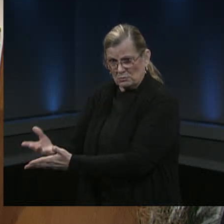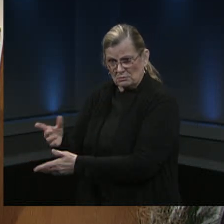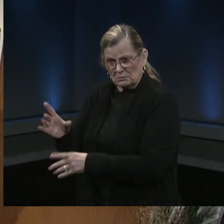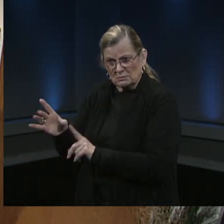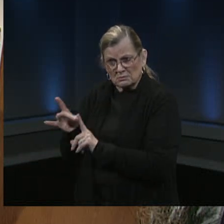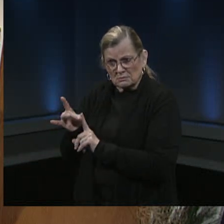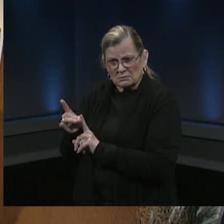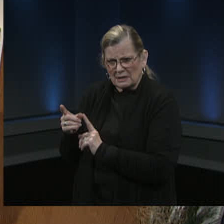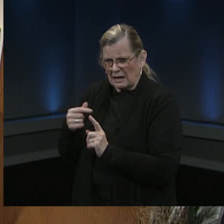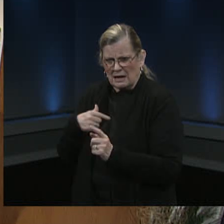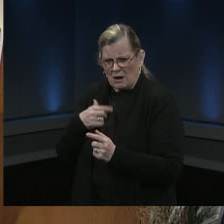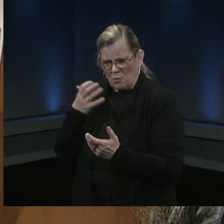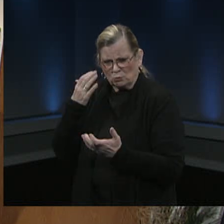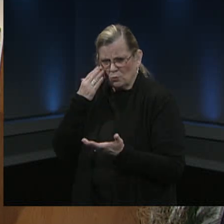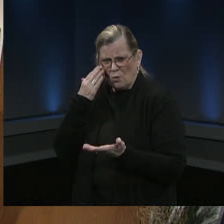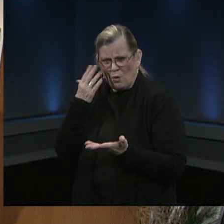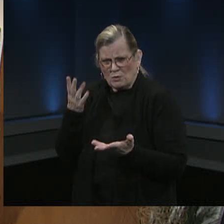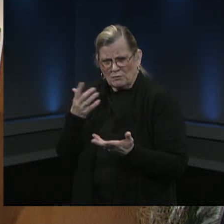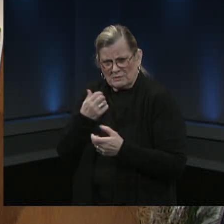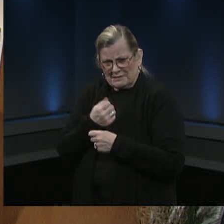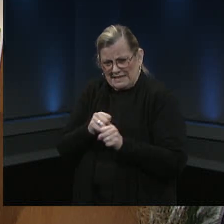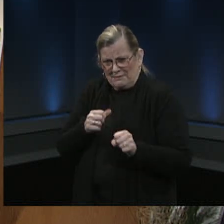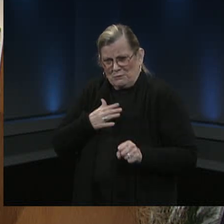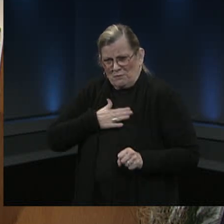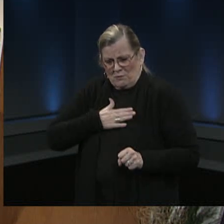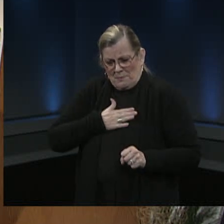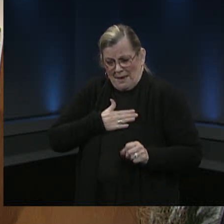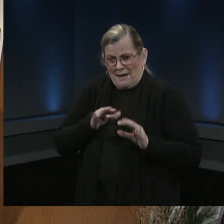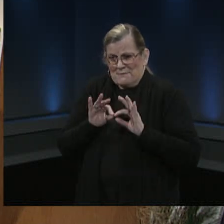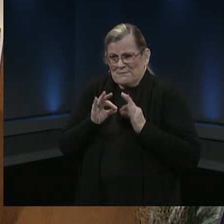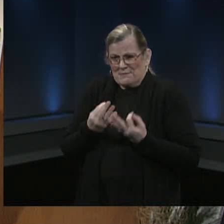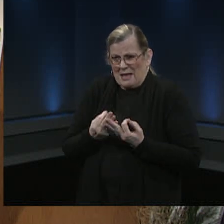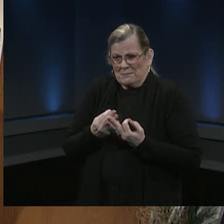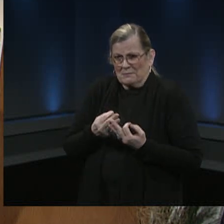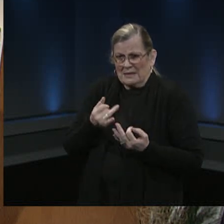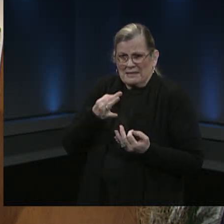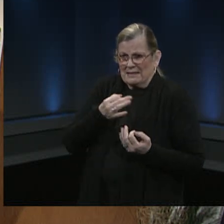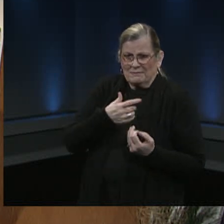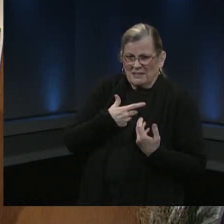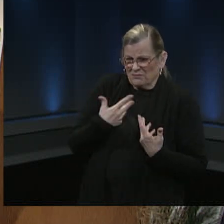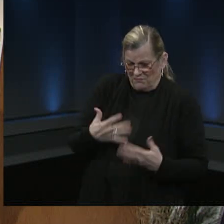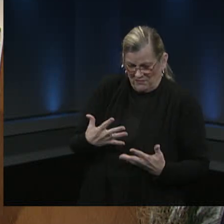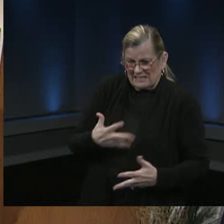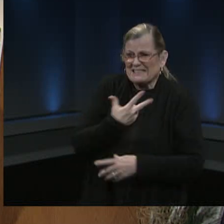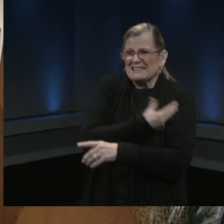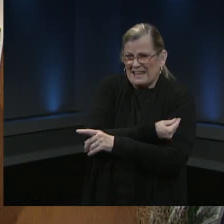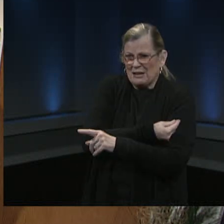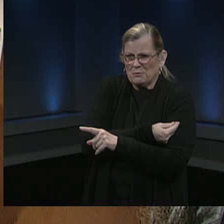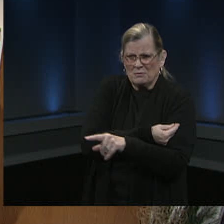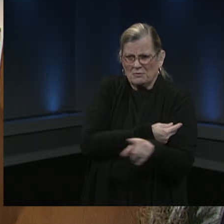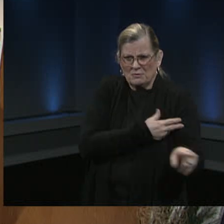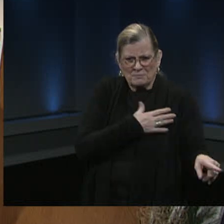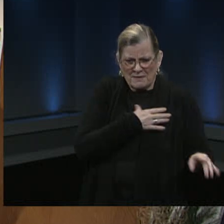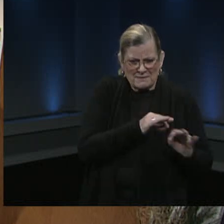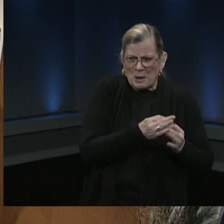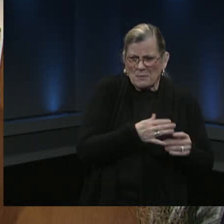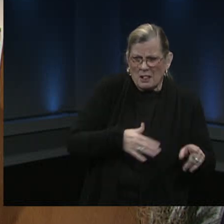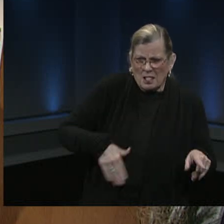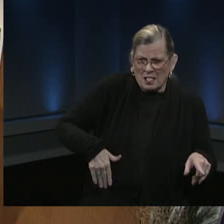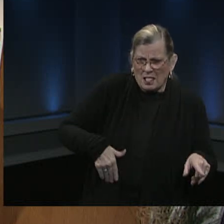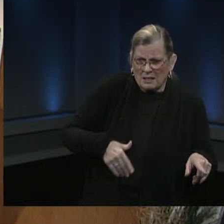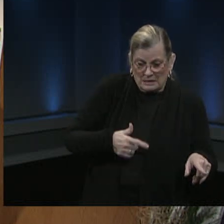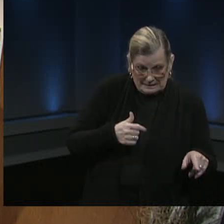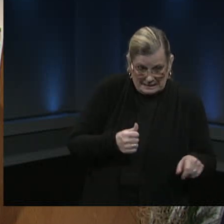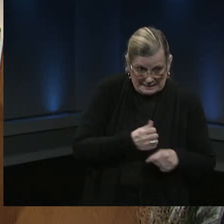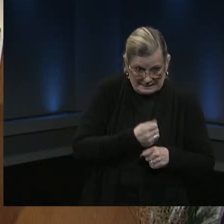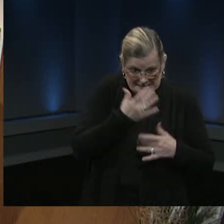I want to know if it's safe for my family to be around me after I'm vaccinated are they still going to have a risk of getting the virus? Thank